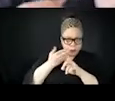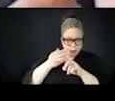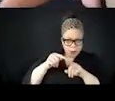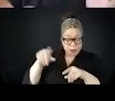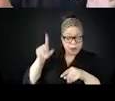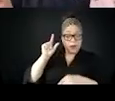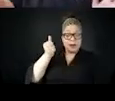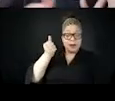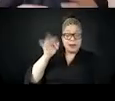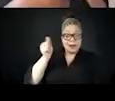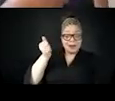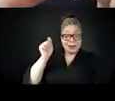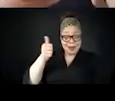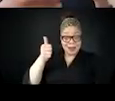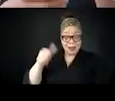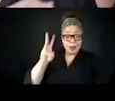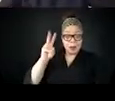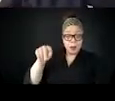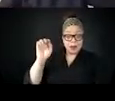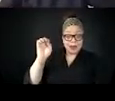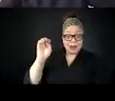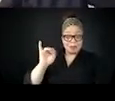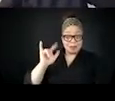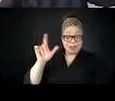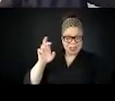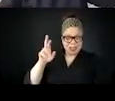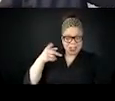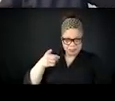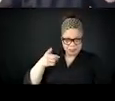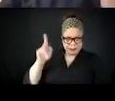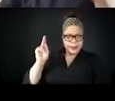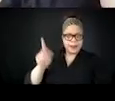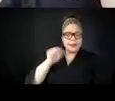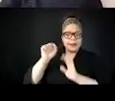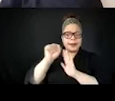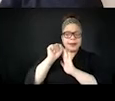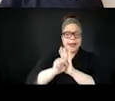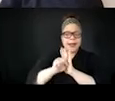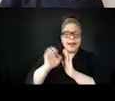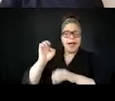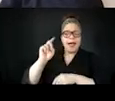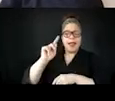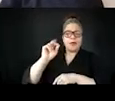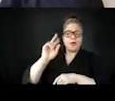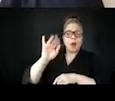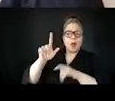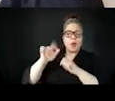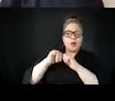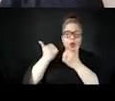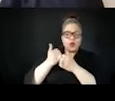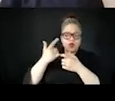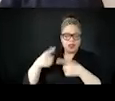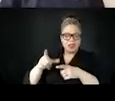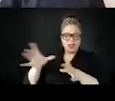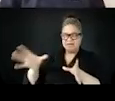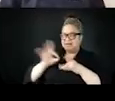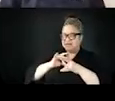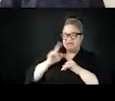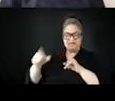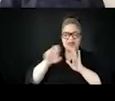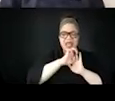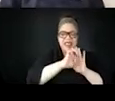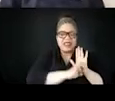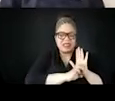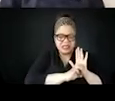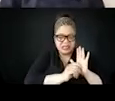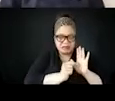adopted these sorts, um, these ethics standards. Right. Um, and to me, this